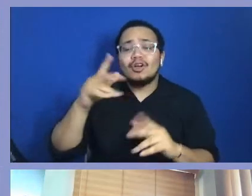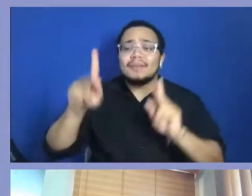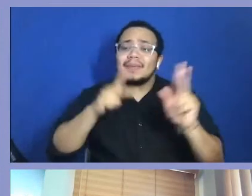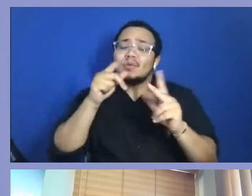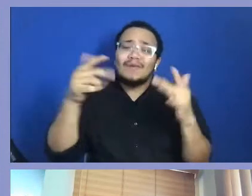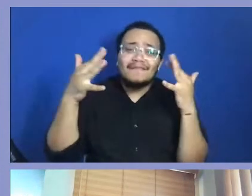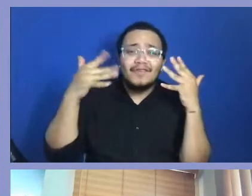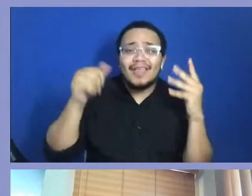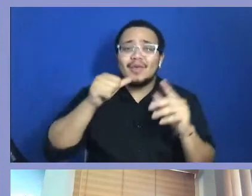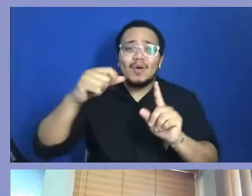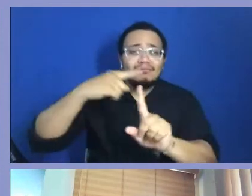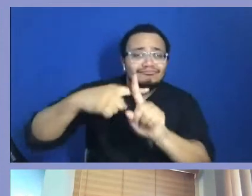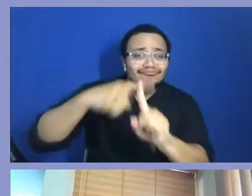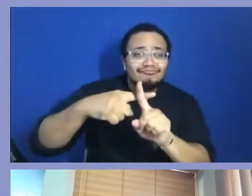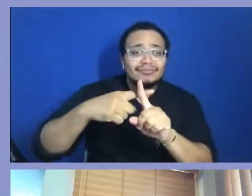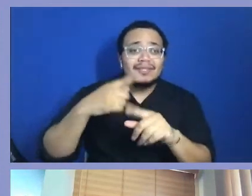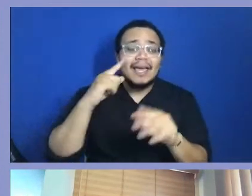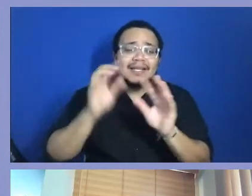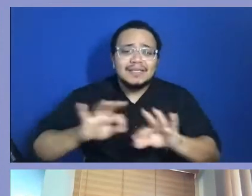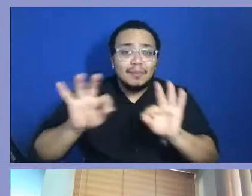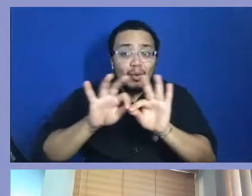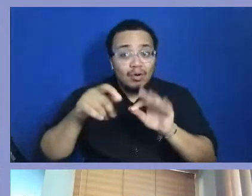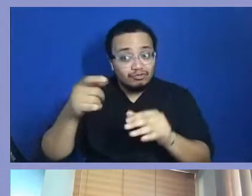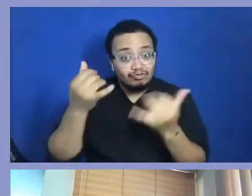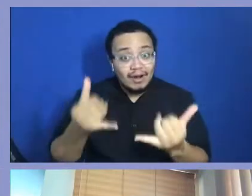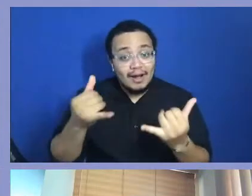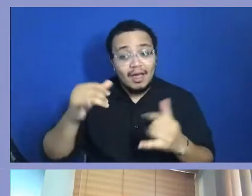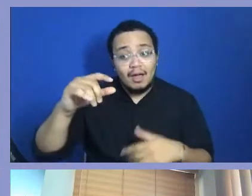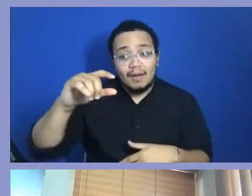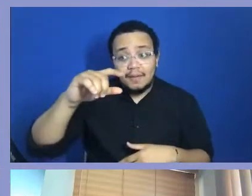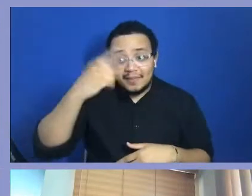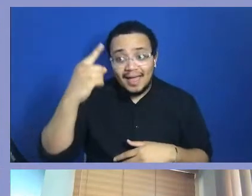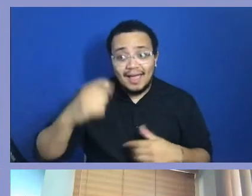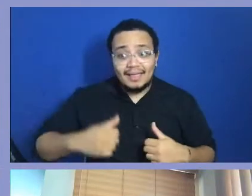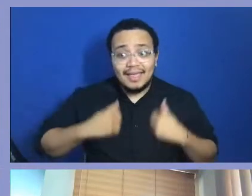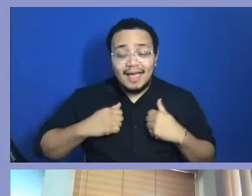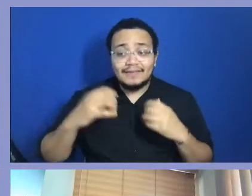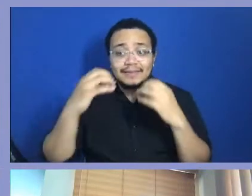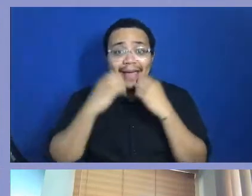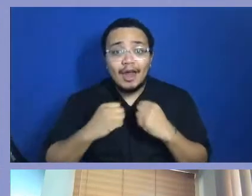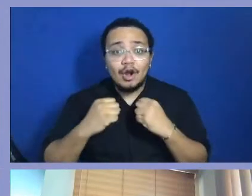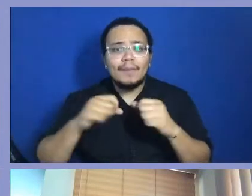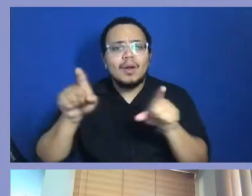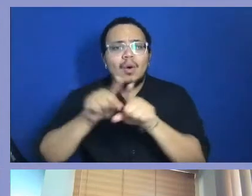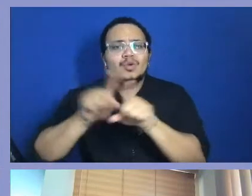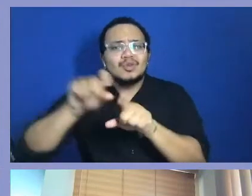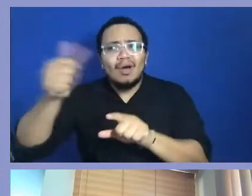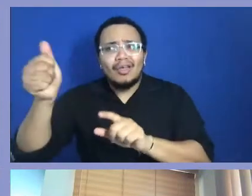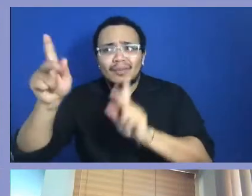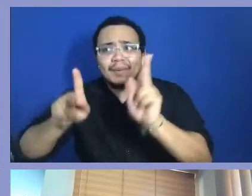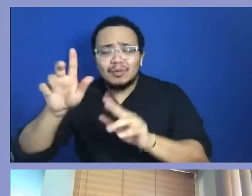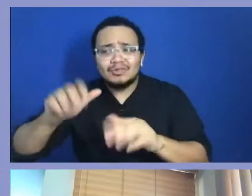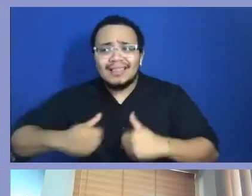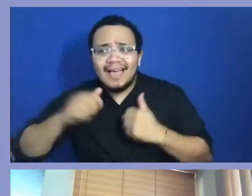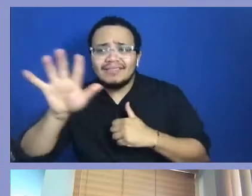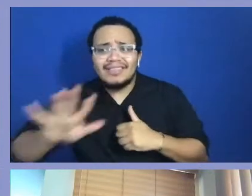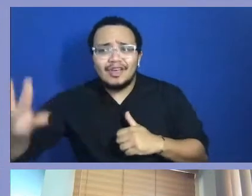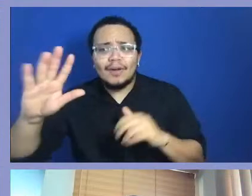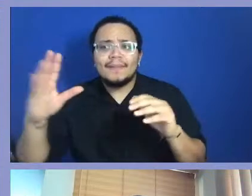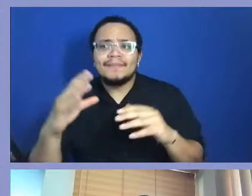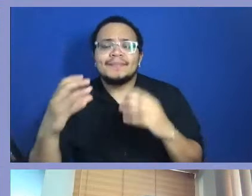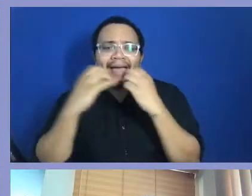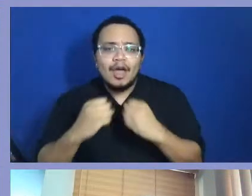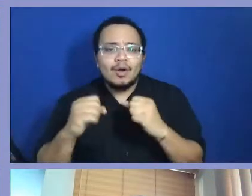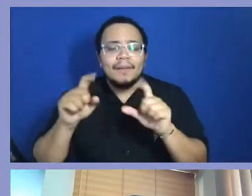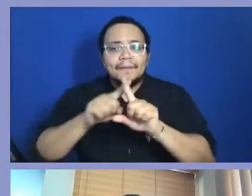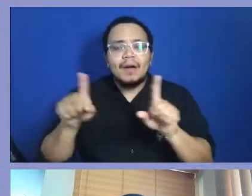Yes, black lives matter. And so does everybody else's life, but not at our expense. Culture in DC has kept